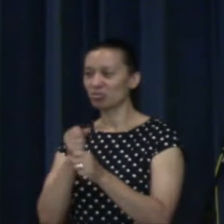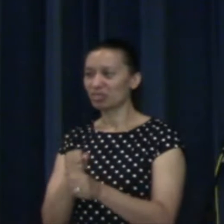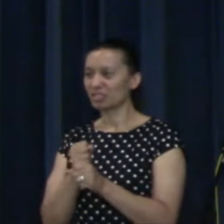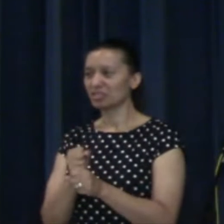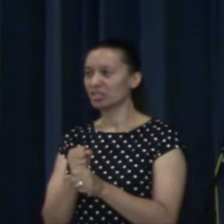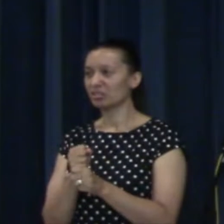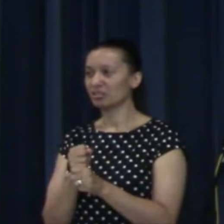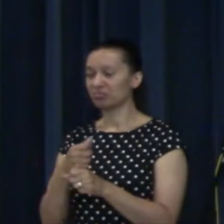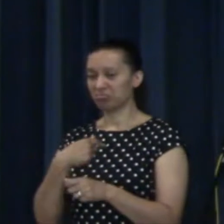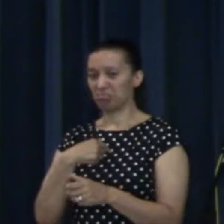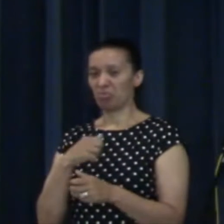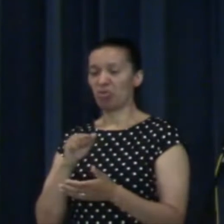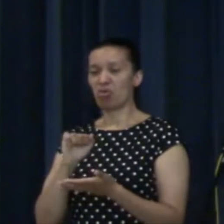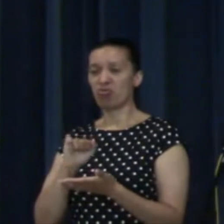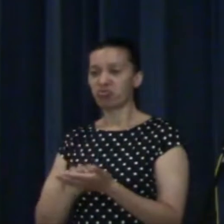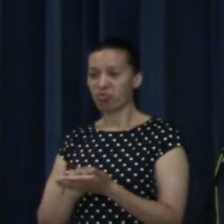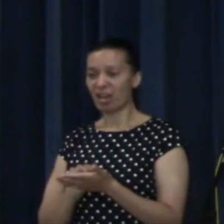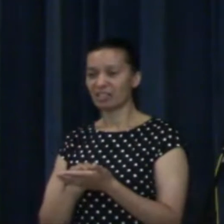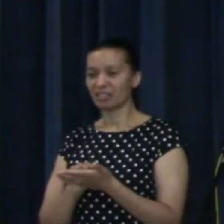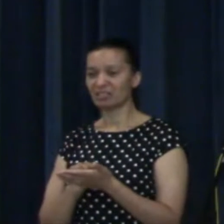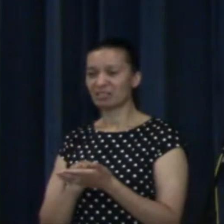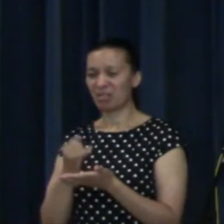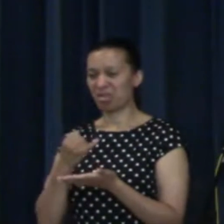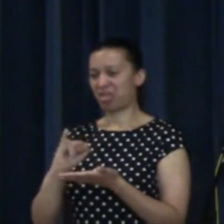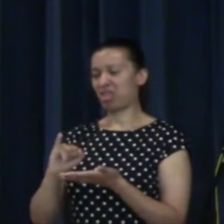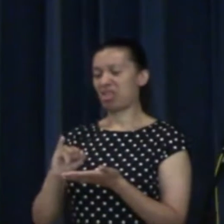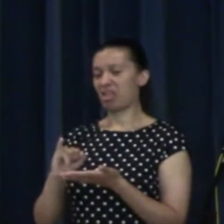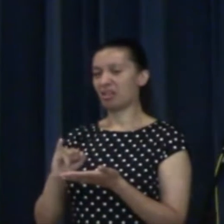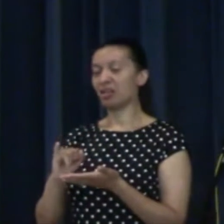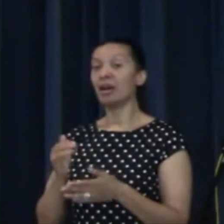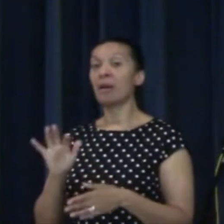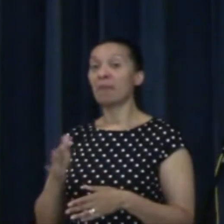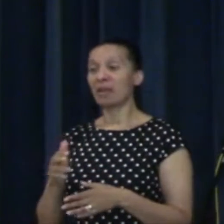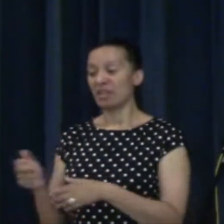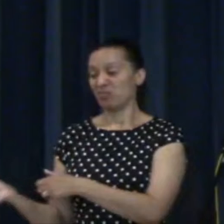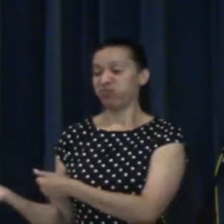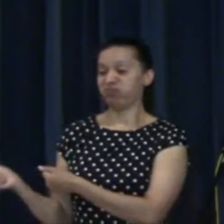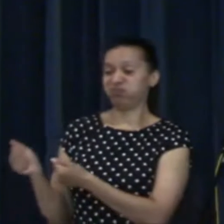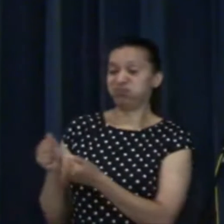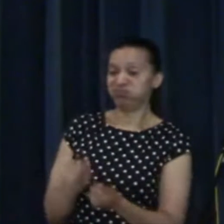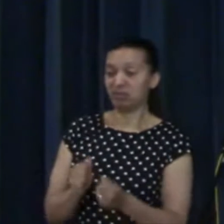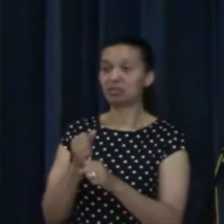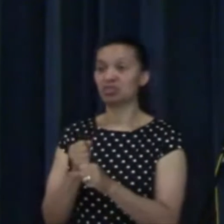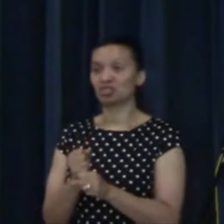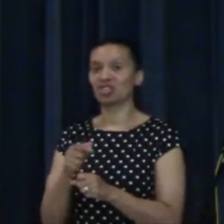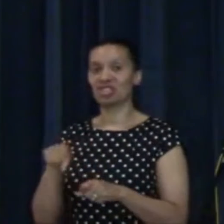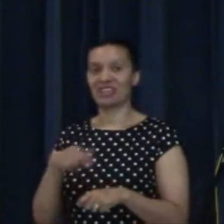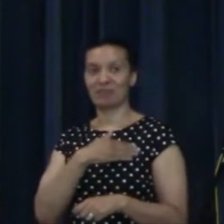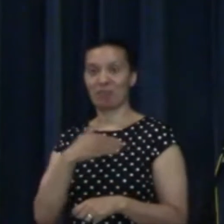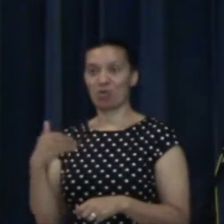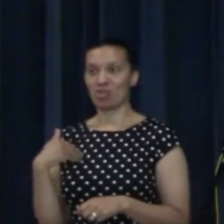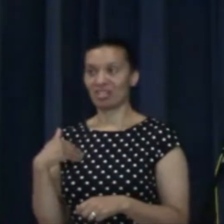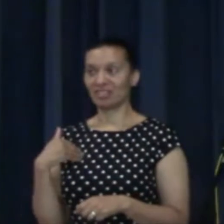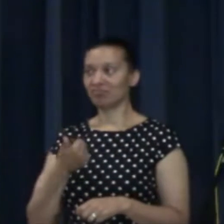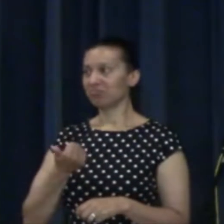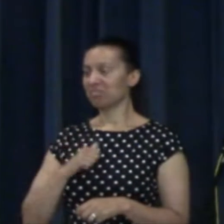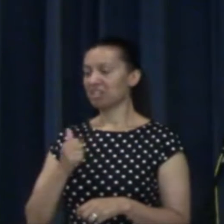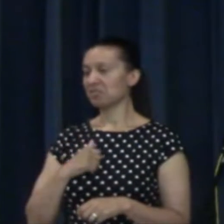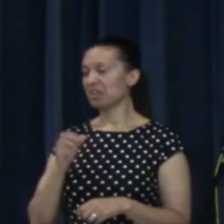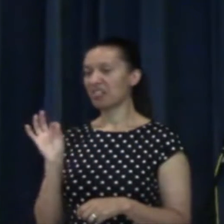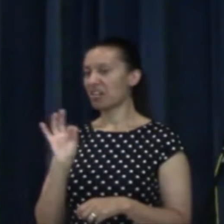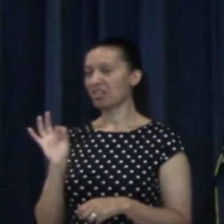justified. Or perhaps you've been dragged to church here this morning with no expectation.